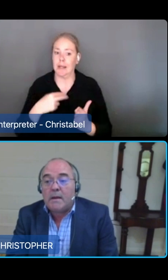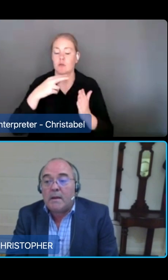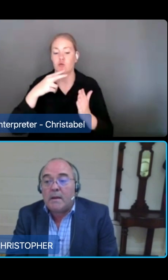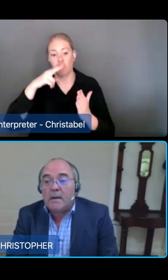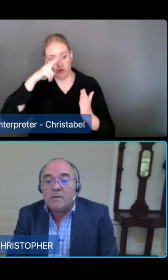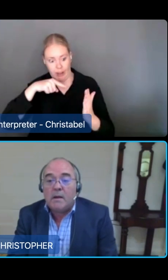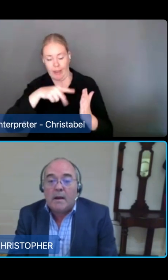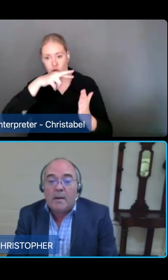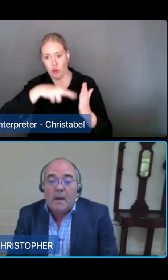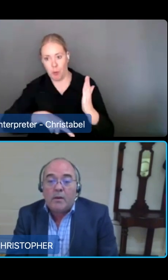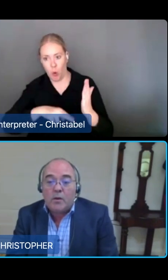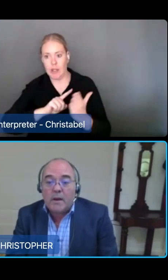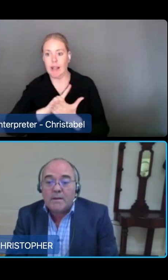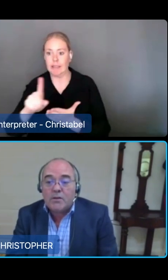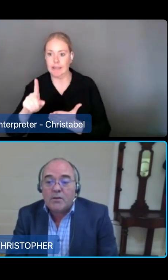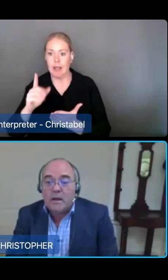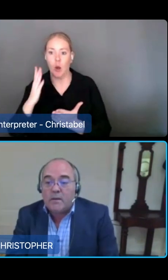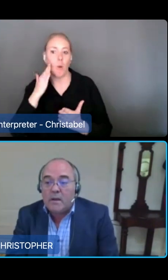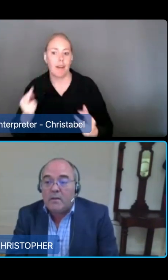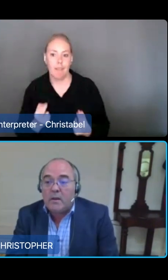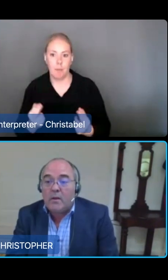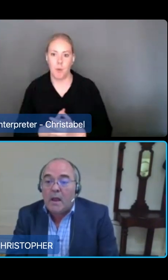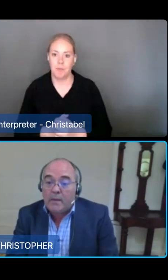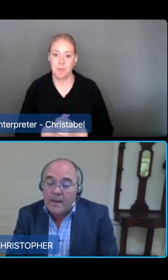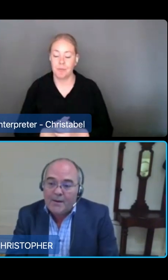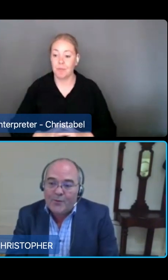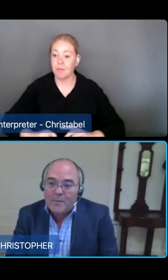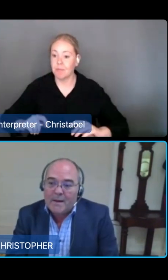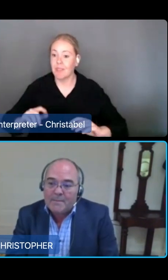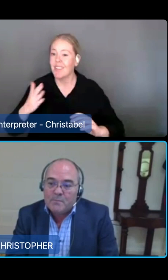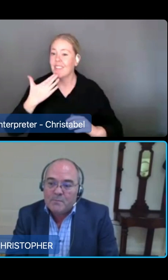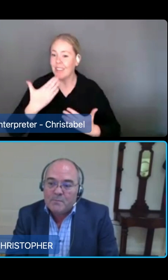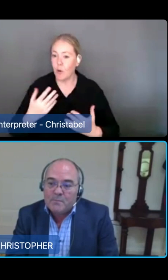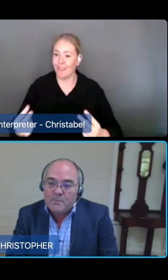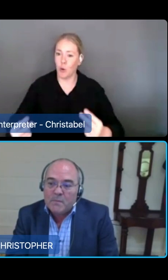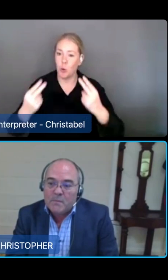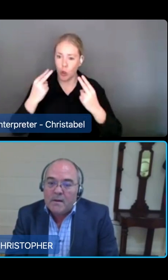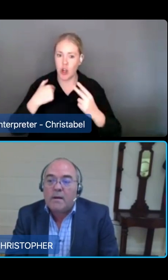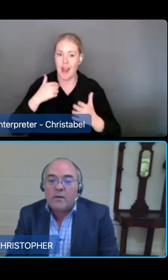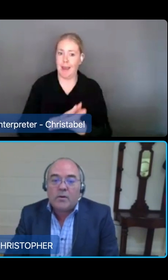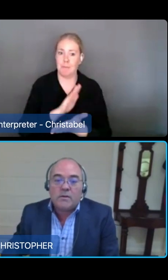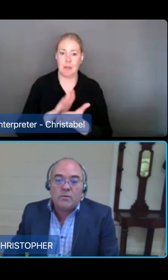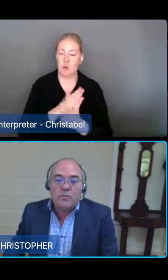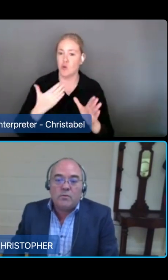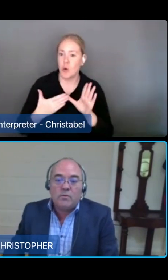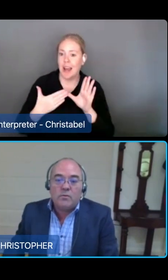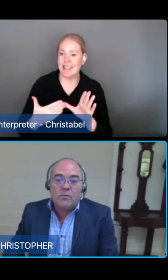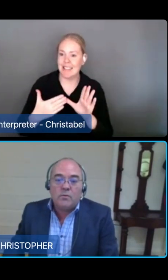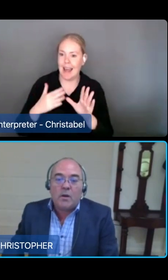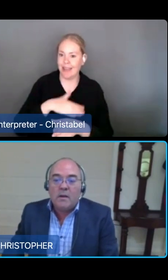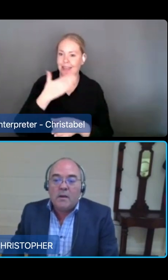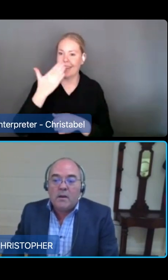I'm happy to take any questions in the Q&A session at the end of the webinar. I'll now hand across to